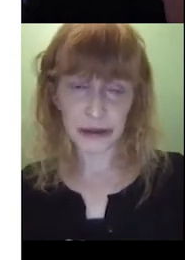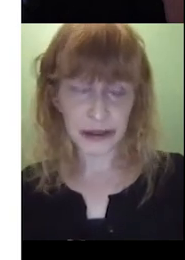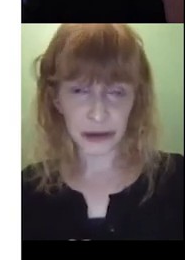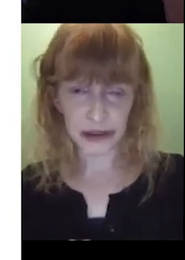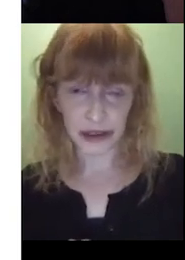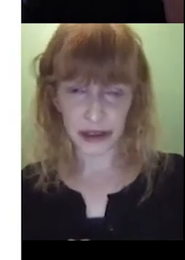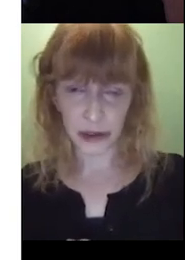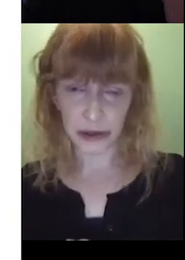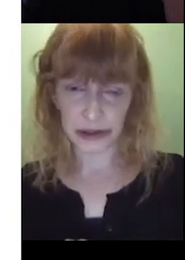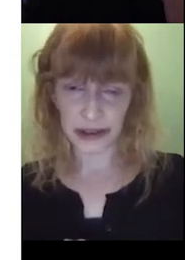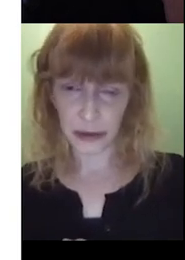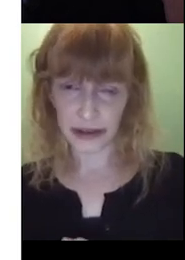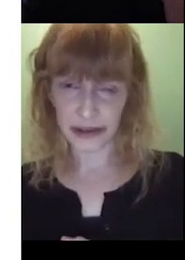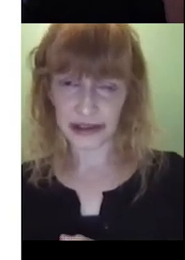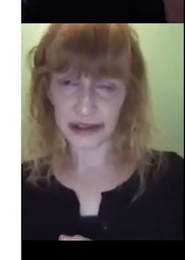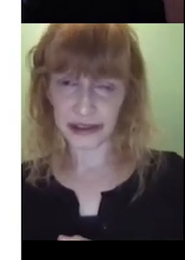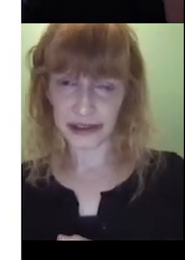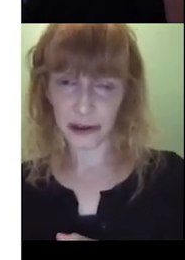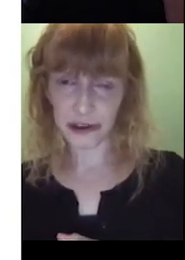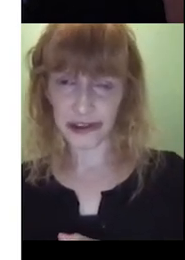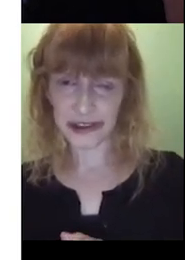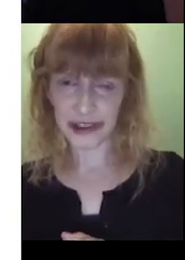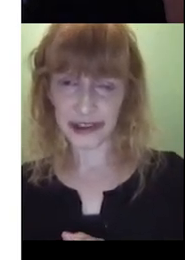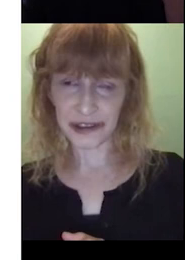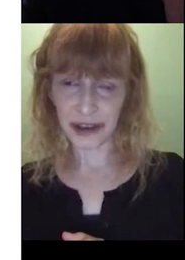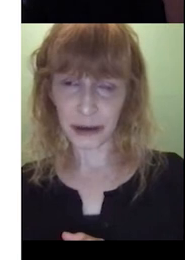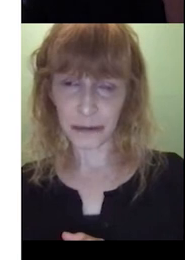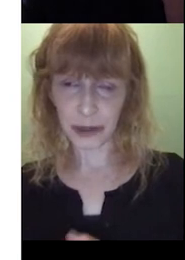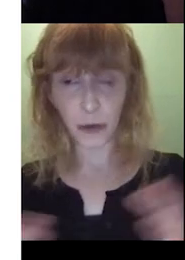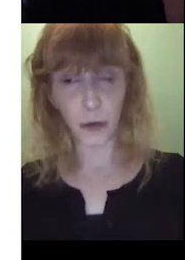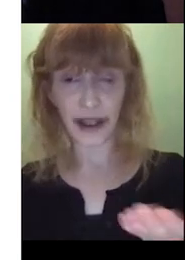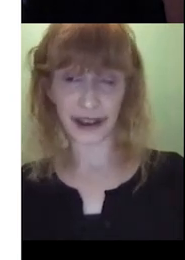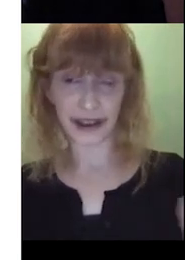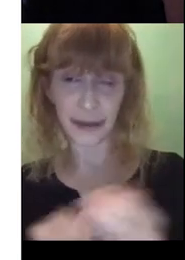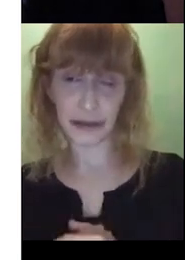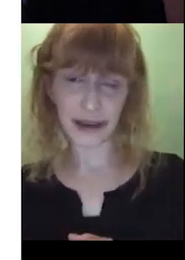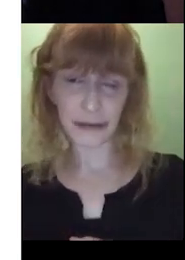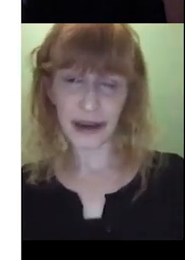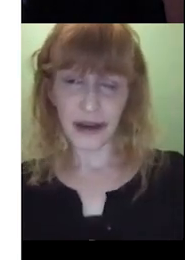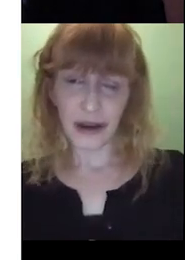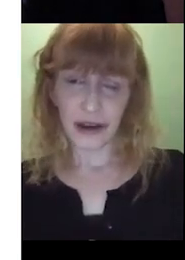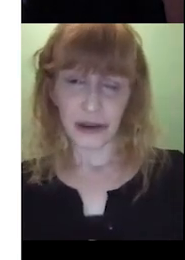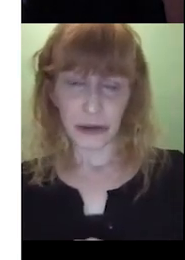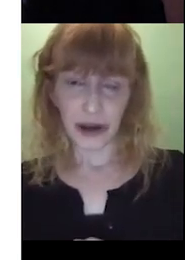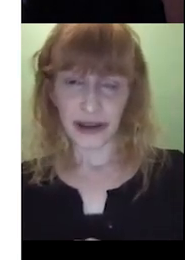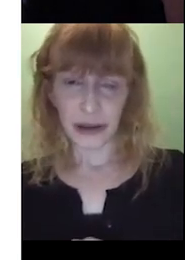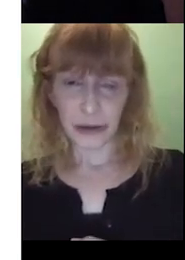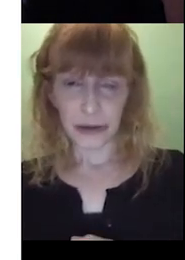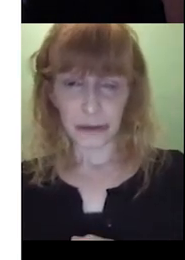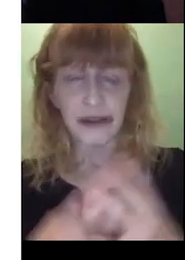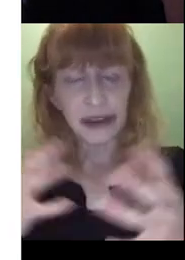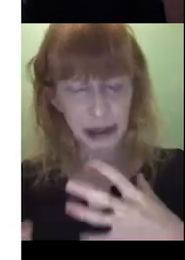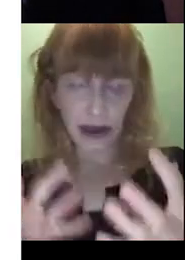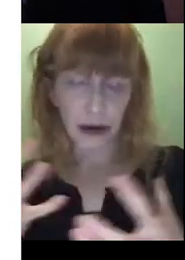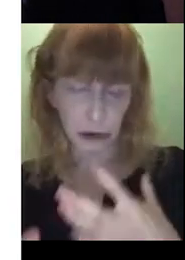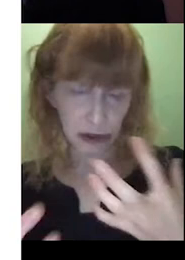The other thing I was thinking that we could say about this is, you know, she said, where can he be? So we might again